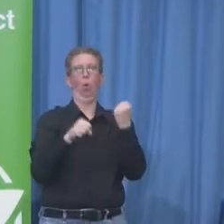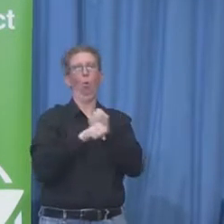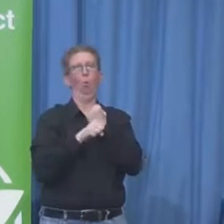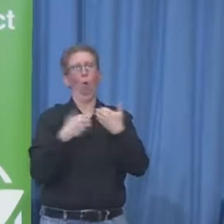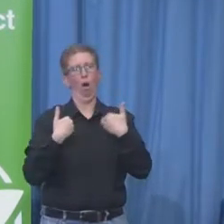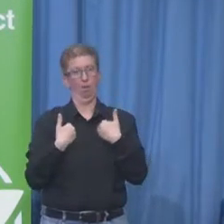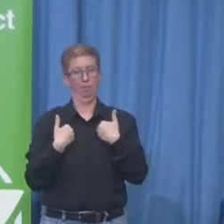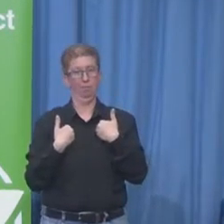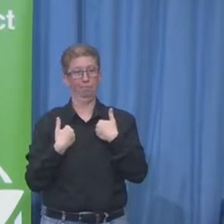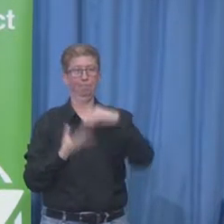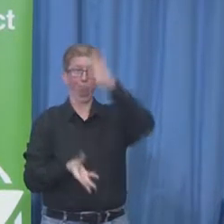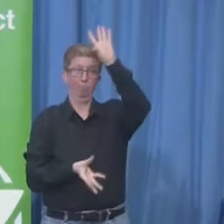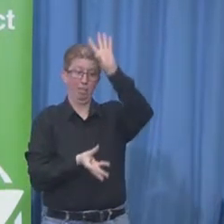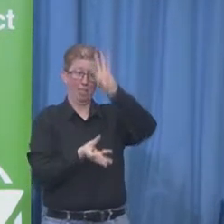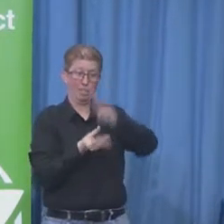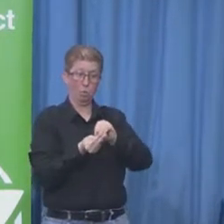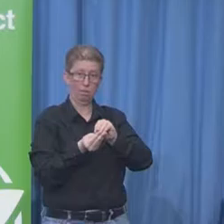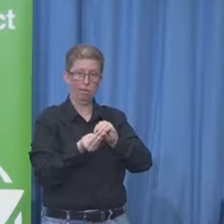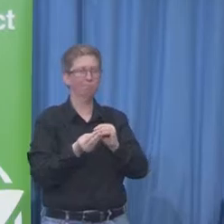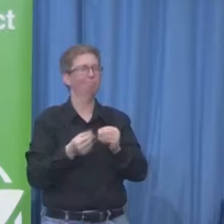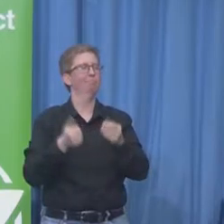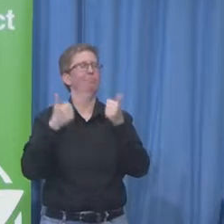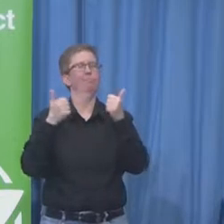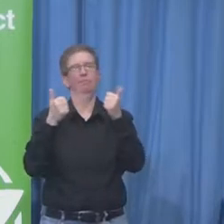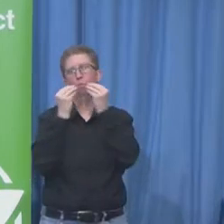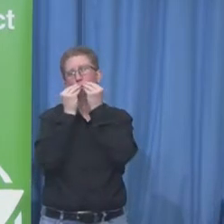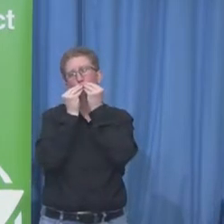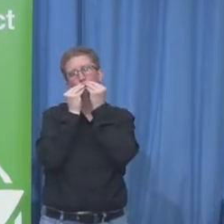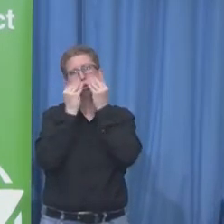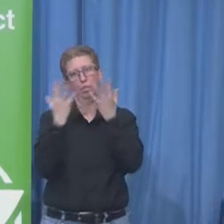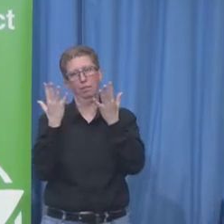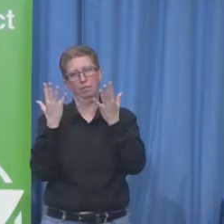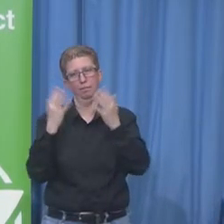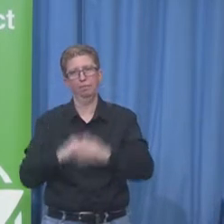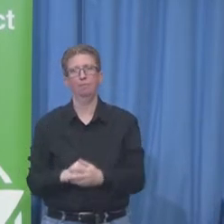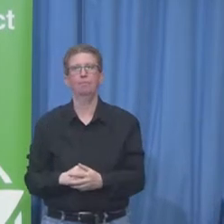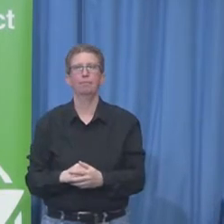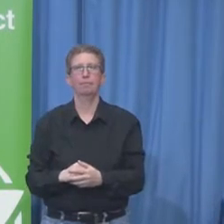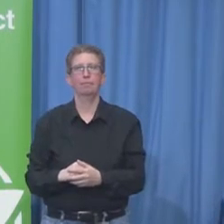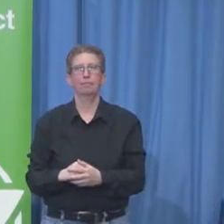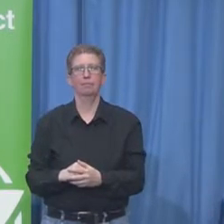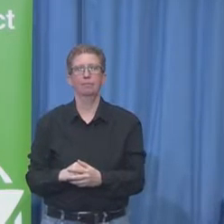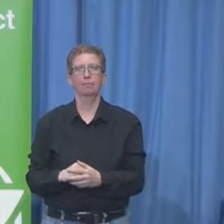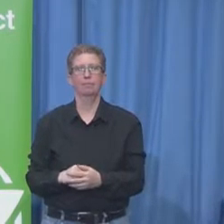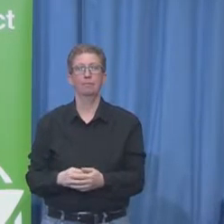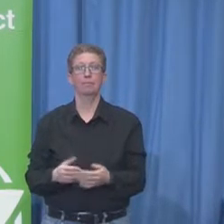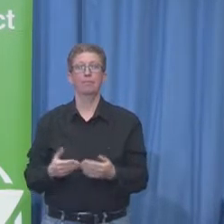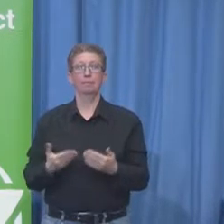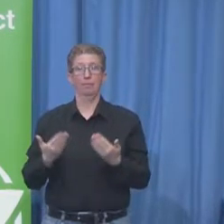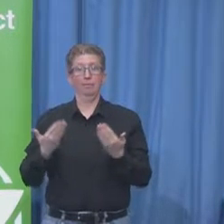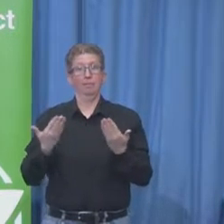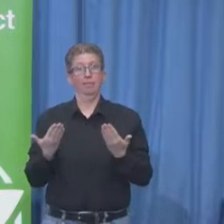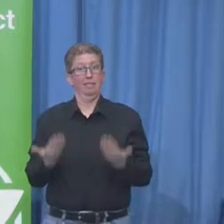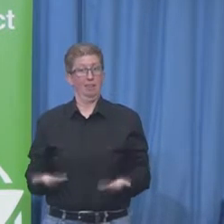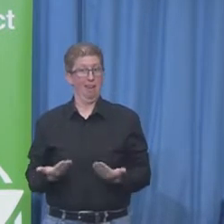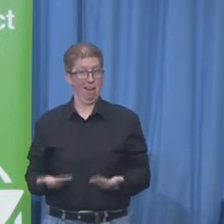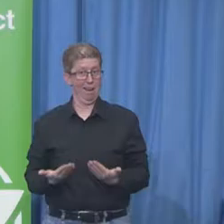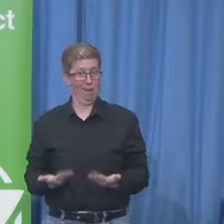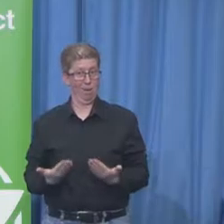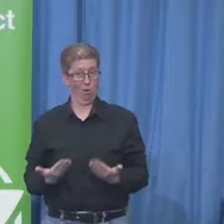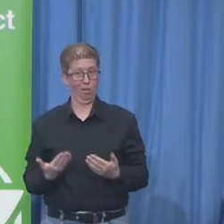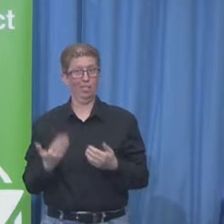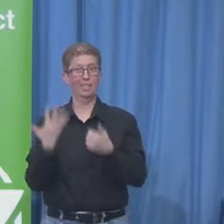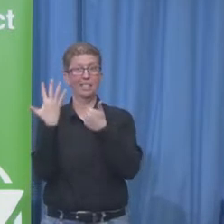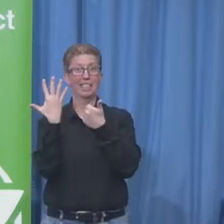We've now hired about 60 people. Their productivity is more than twice the productivity of their co-workers who